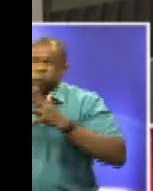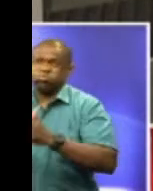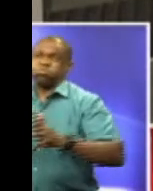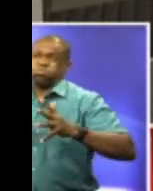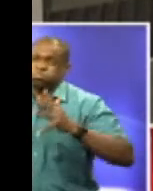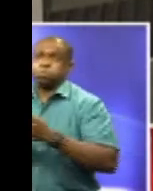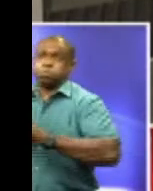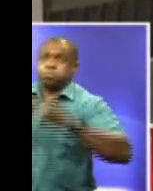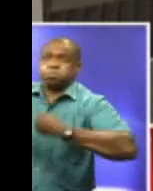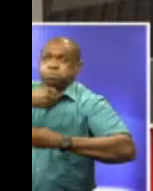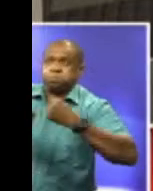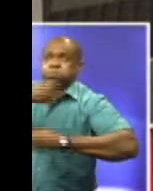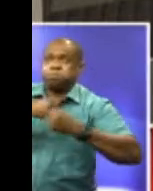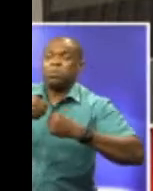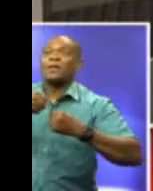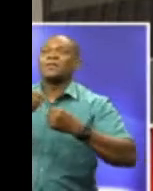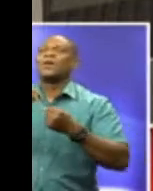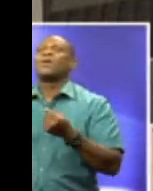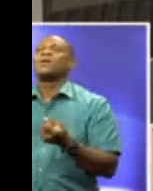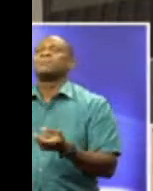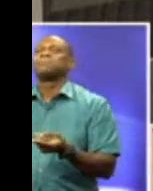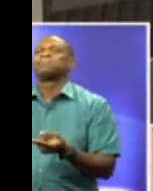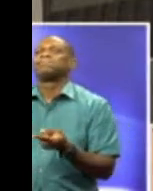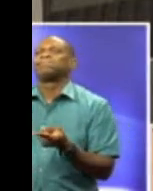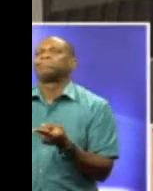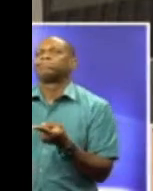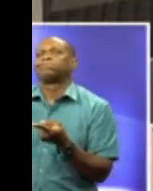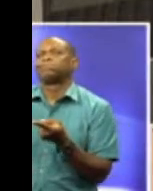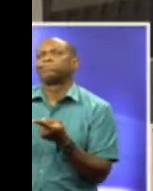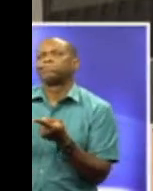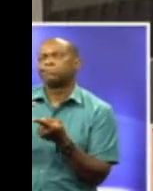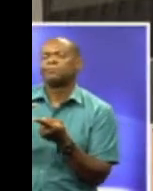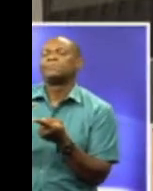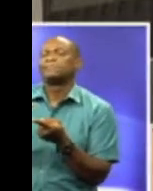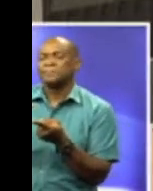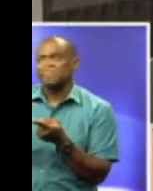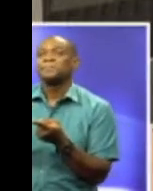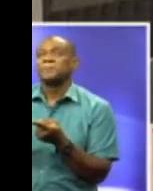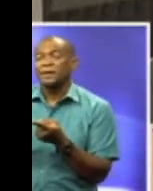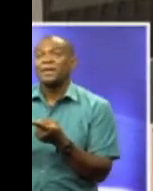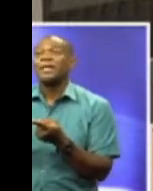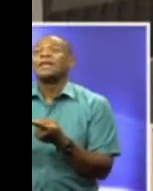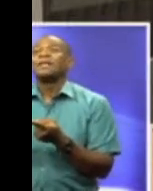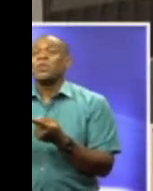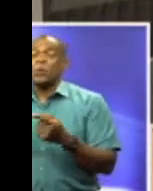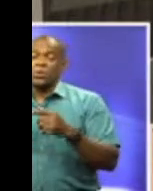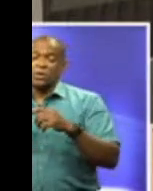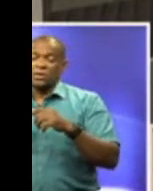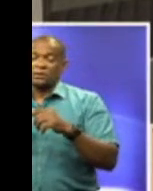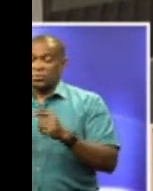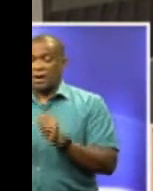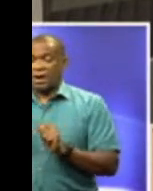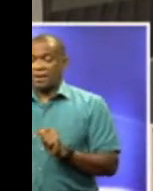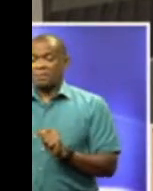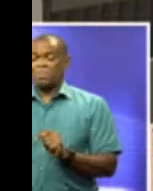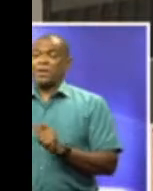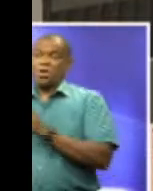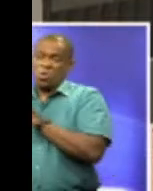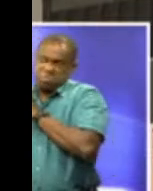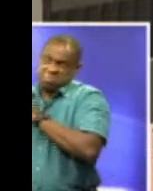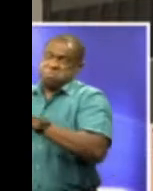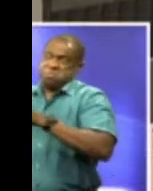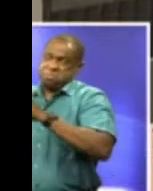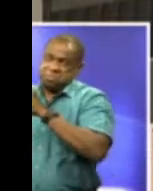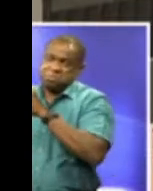downgraded just around 2 p.m. to a tropical depression after passing across Trinidad and Tobago, almost between